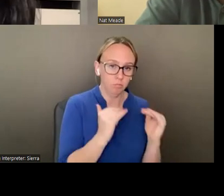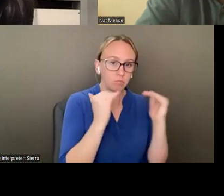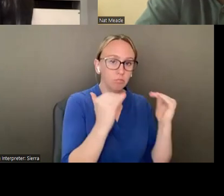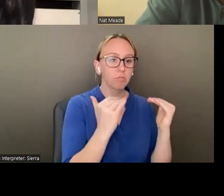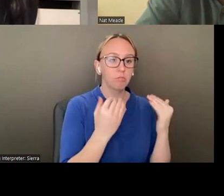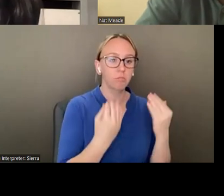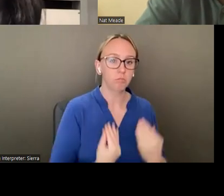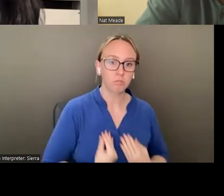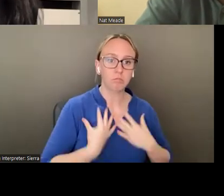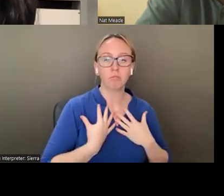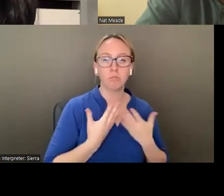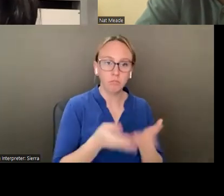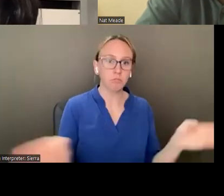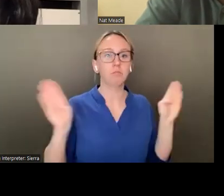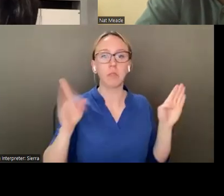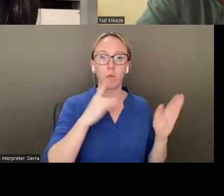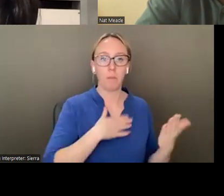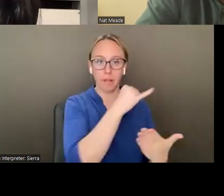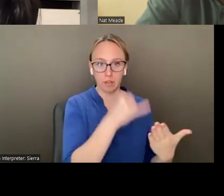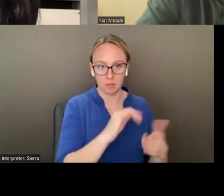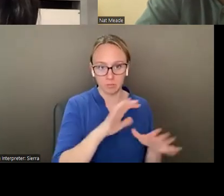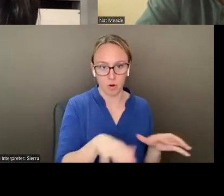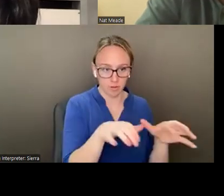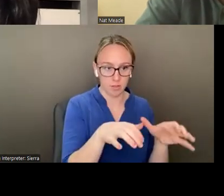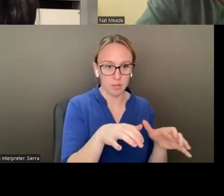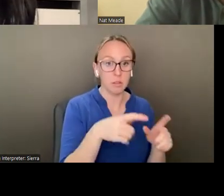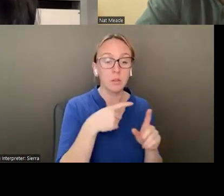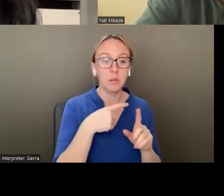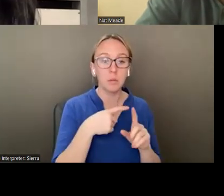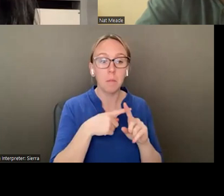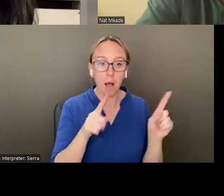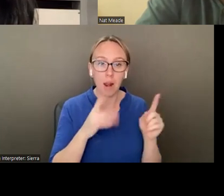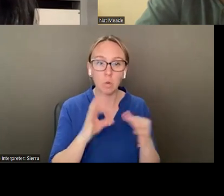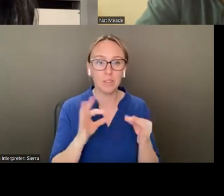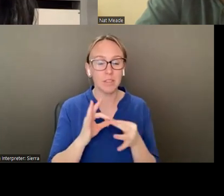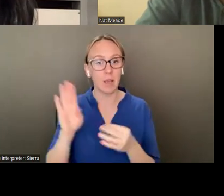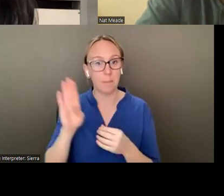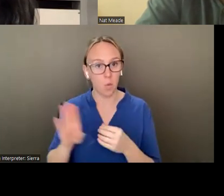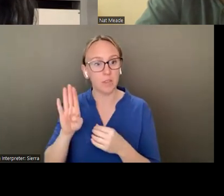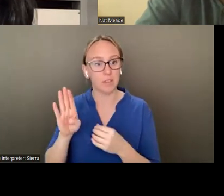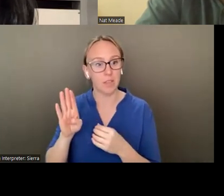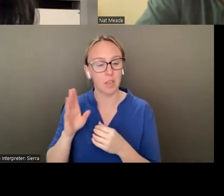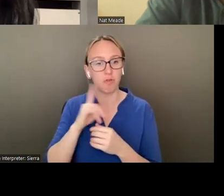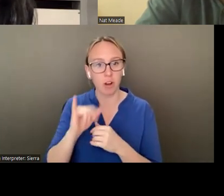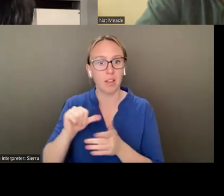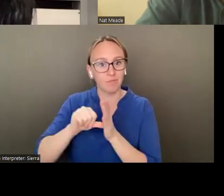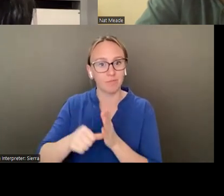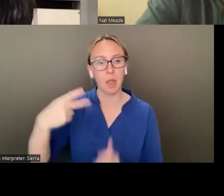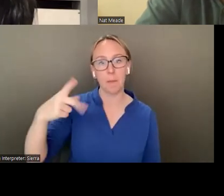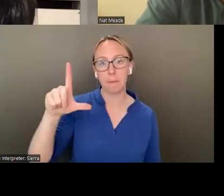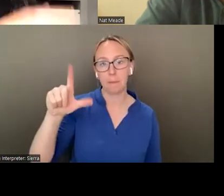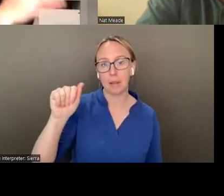practice, I will say being in Boise really emphasized placemaking as a creative practice in itself